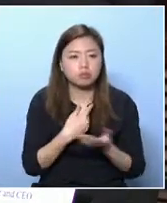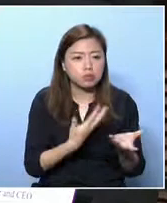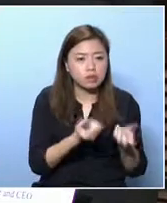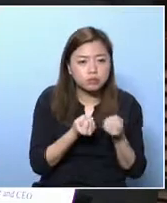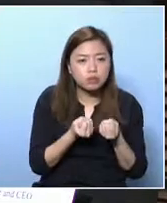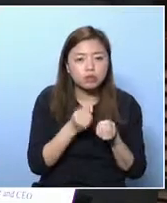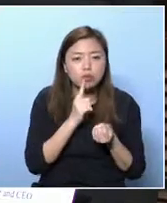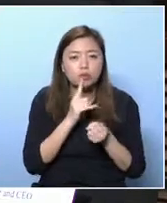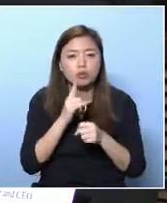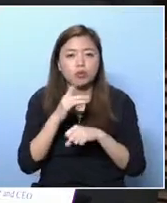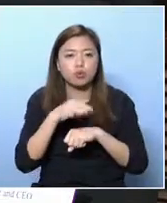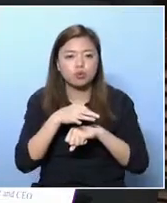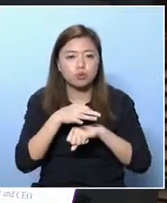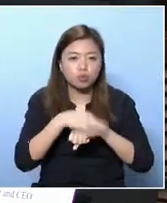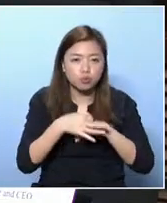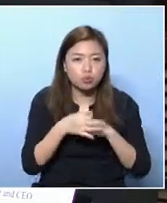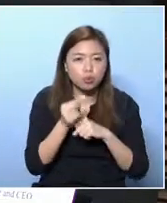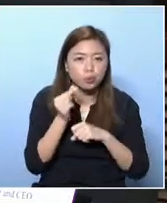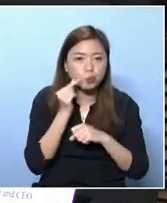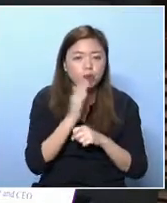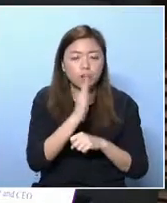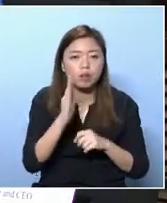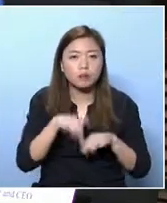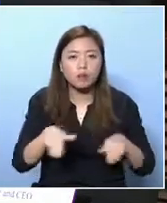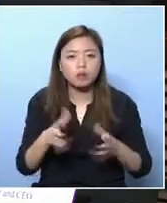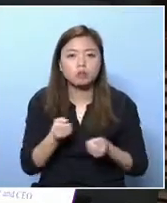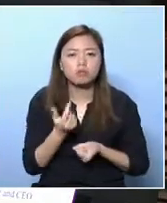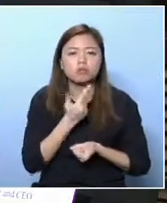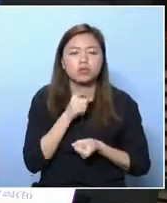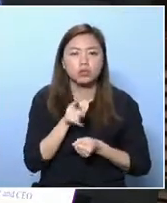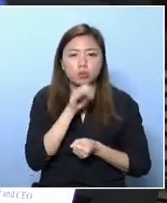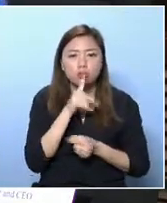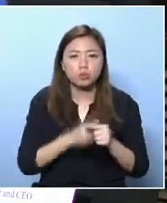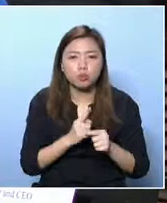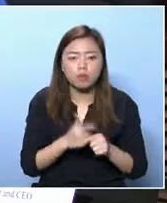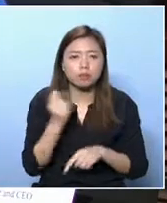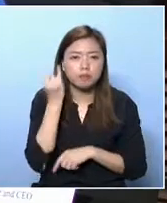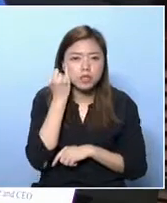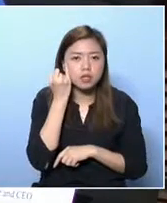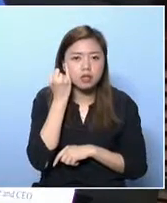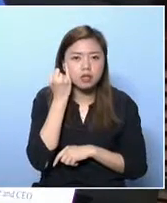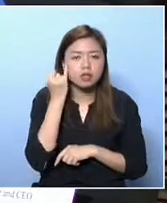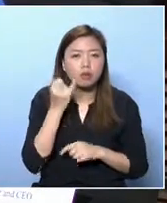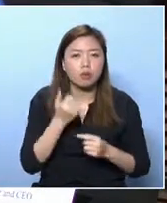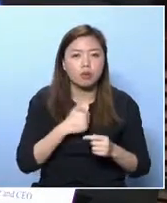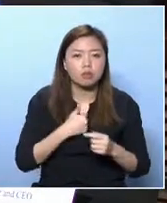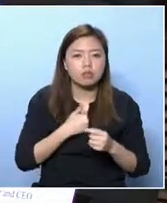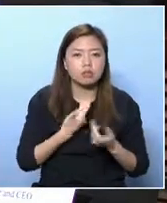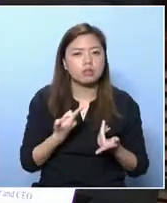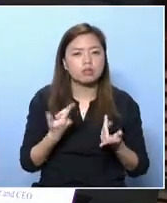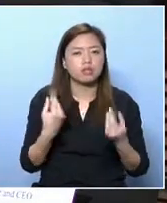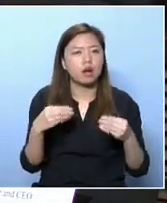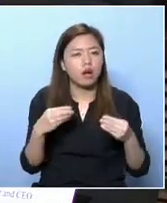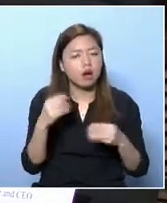they don't speak Chinese. Teachers are frustrated. What we're asking for is the government to encourage kindergartens